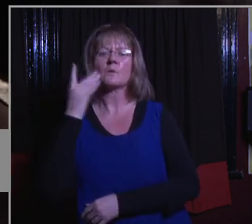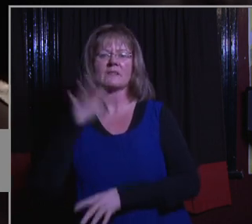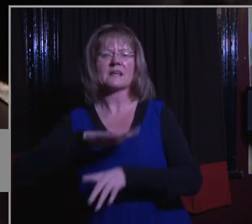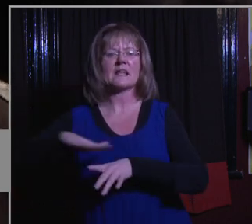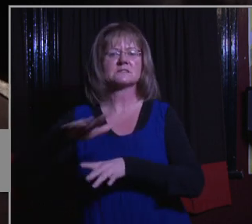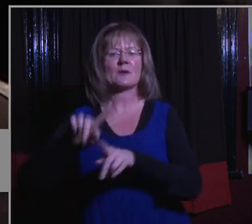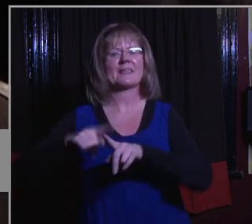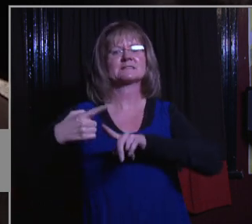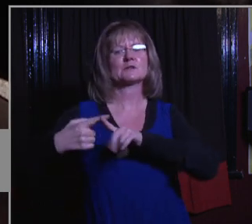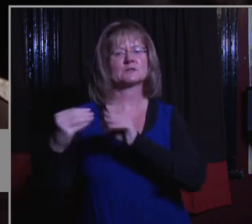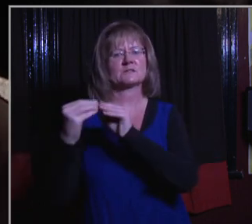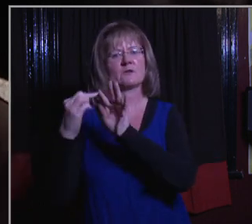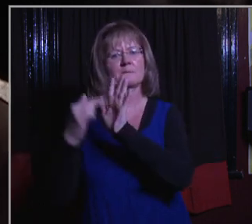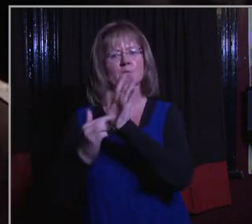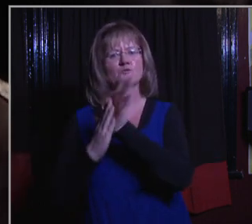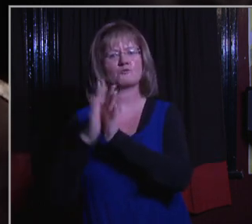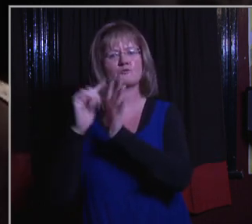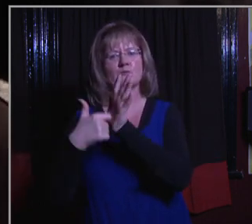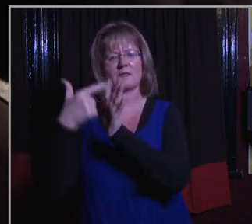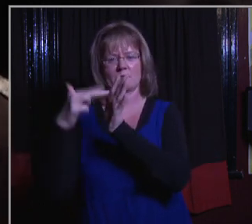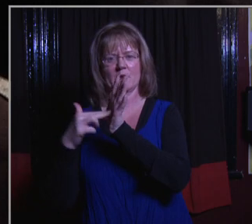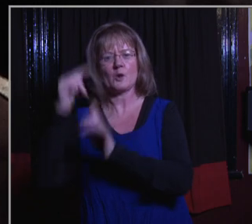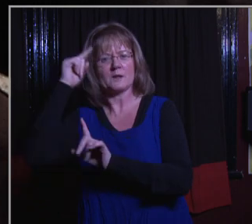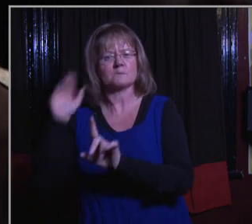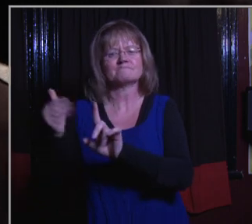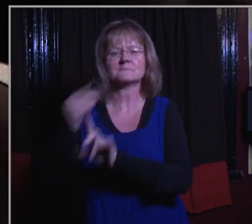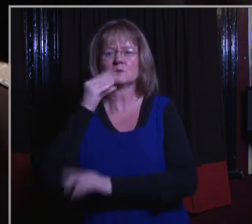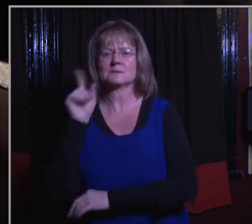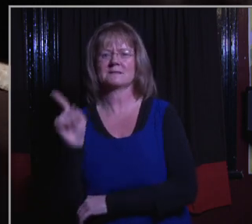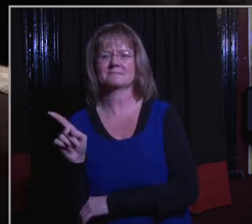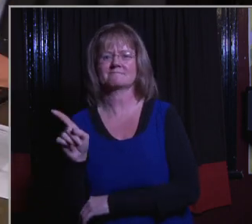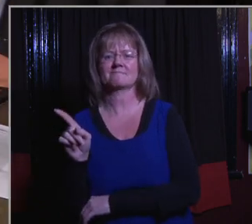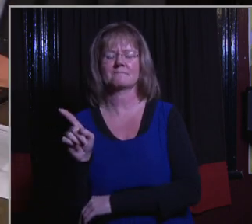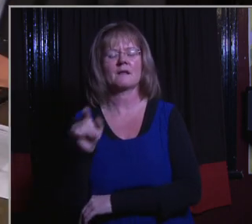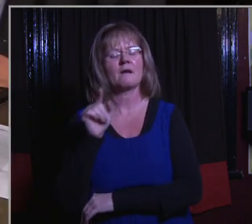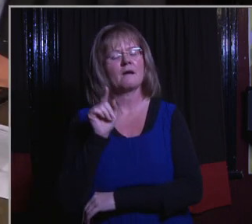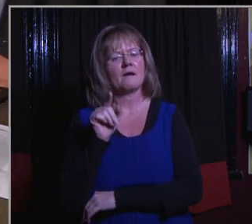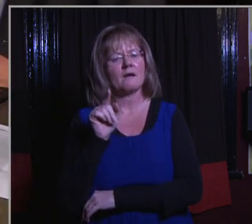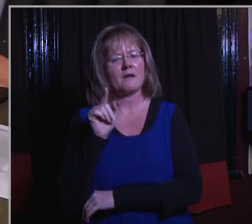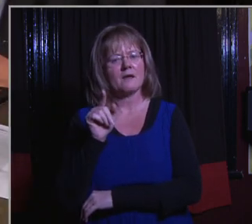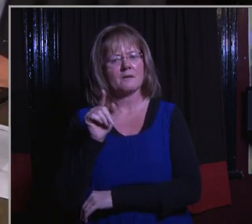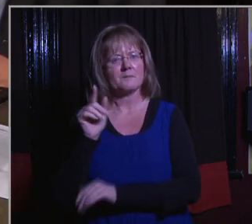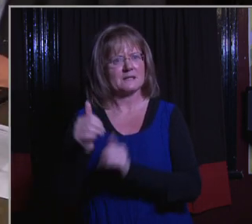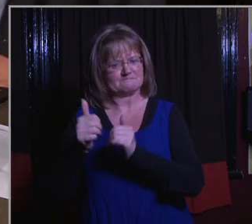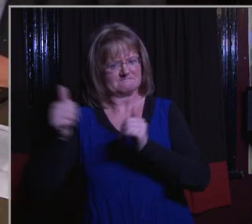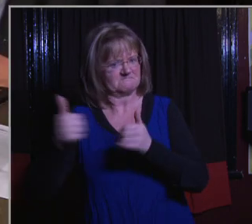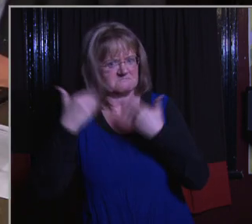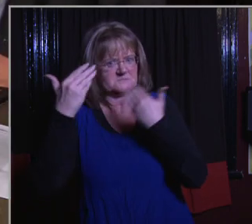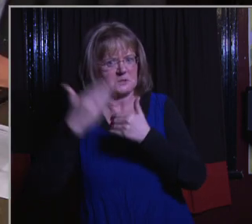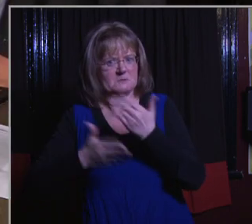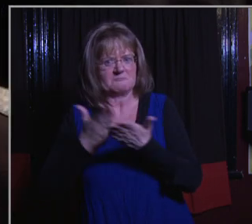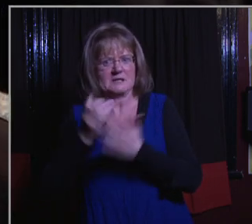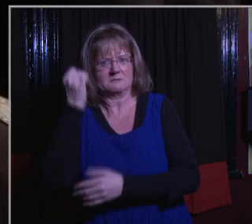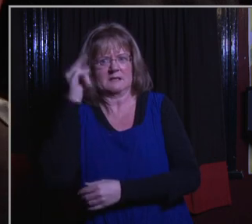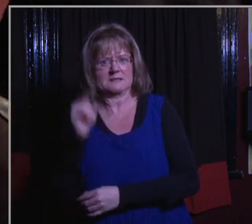for some time, the country has, that this was a tactic that they've been using. The extent of it though I don't think anybody really